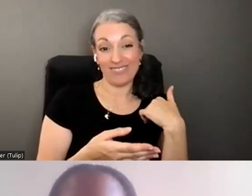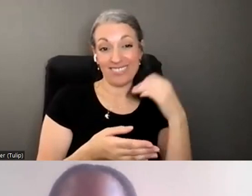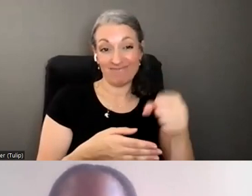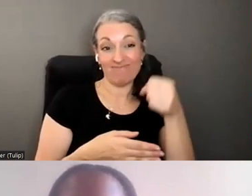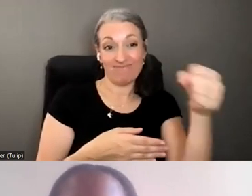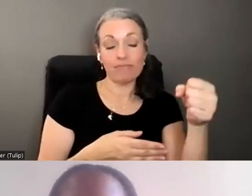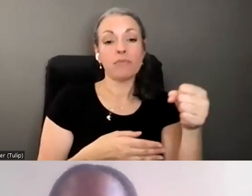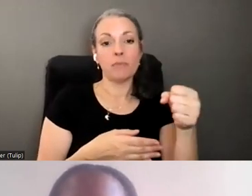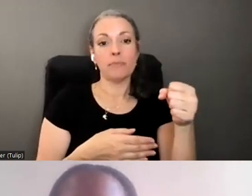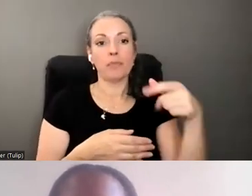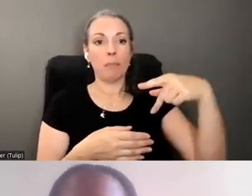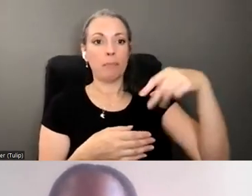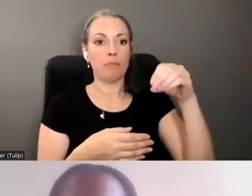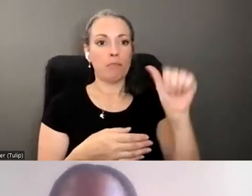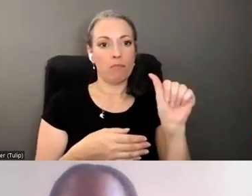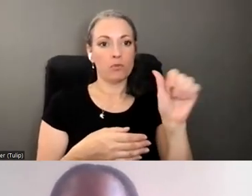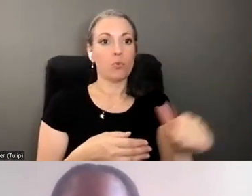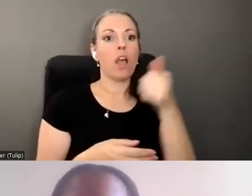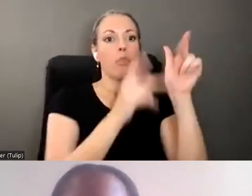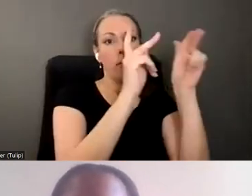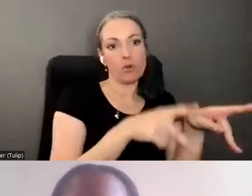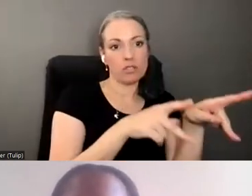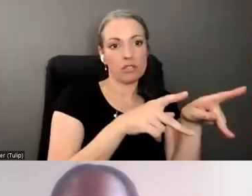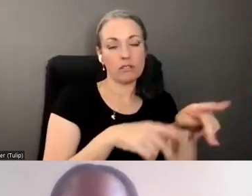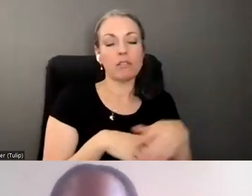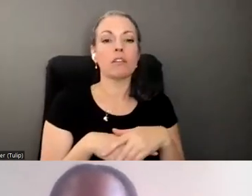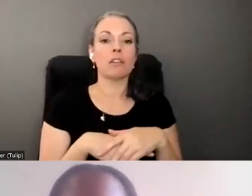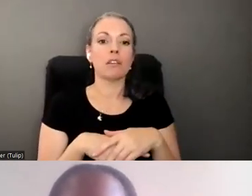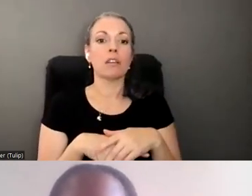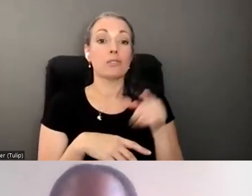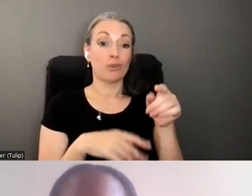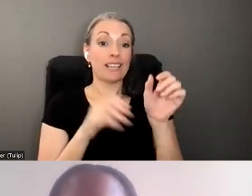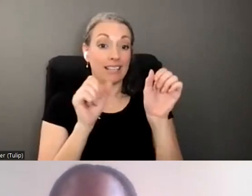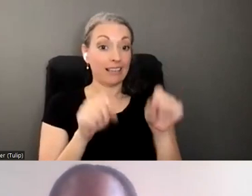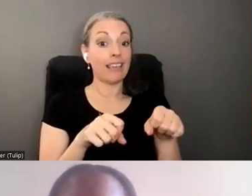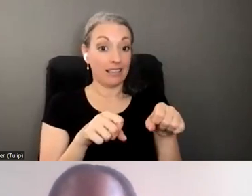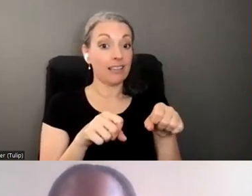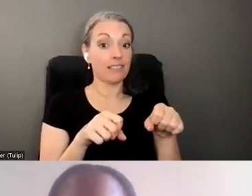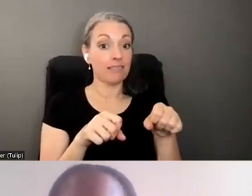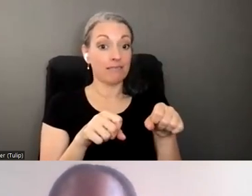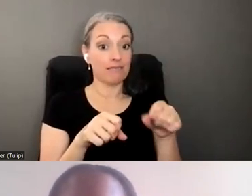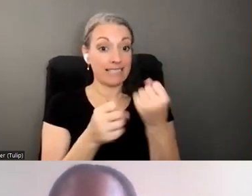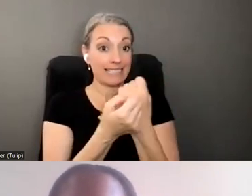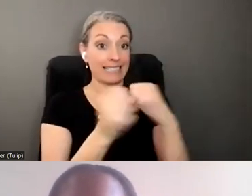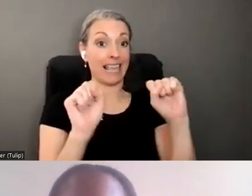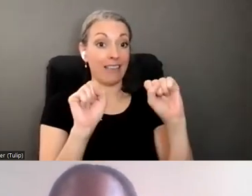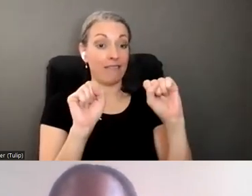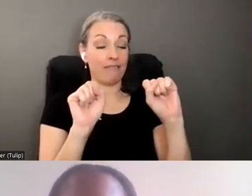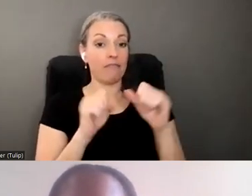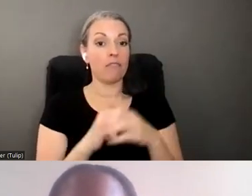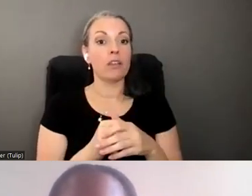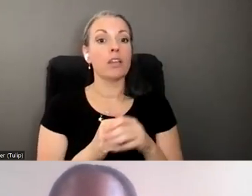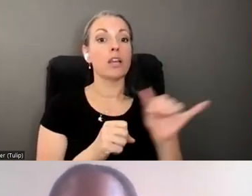power of attorney to someone else or a conservator so that he's safe from that. But